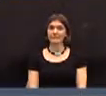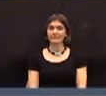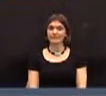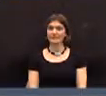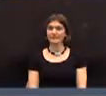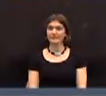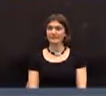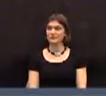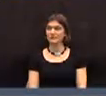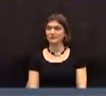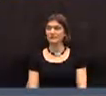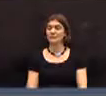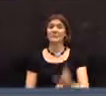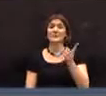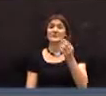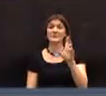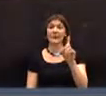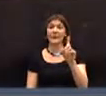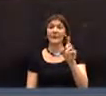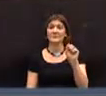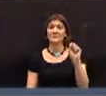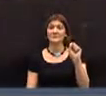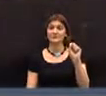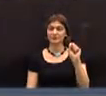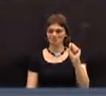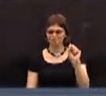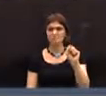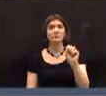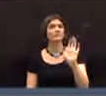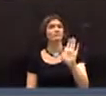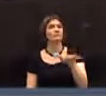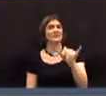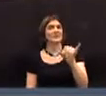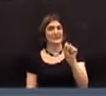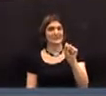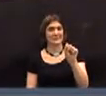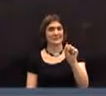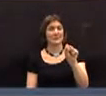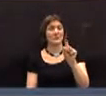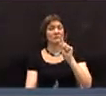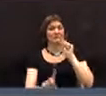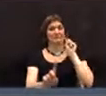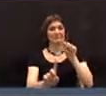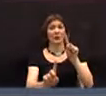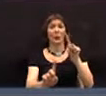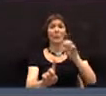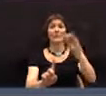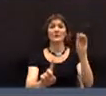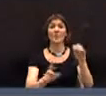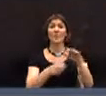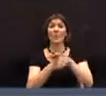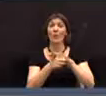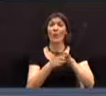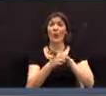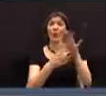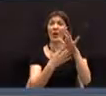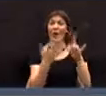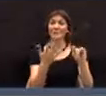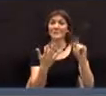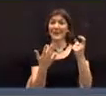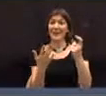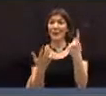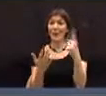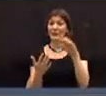comments? Mr. Scholes. We've had, directly to your question about, uh,% option, uh,%